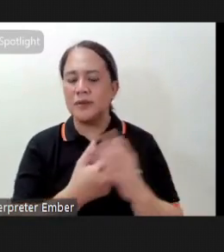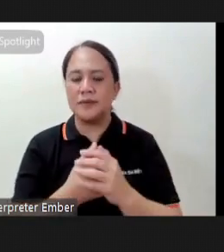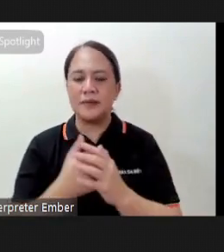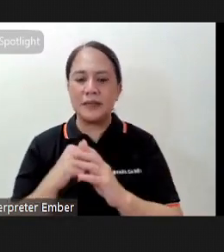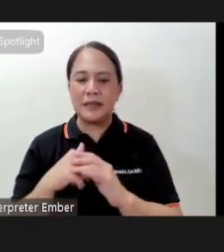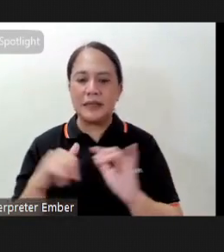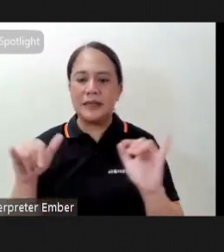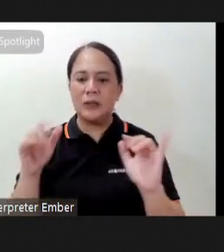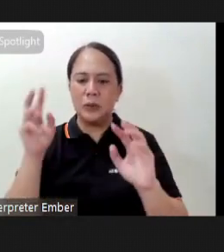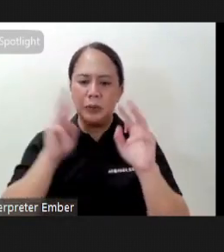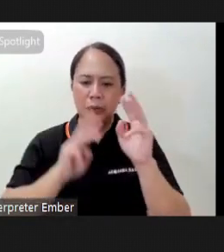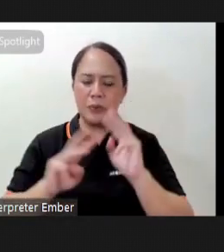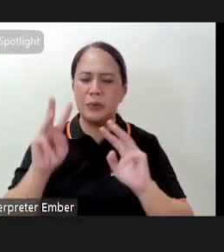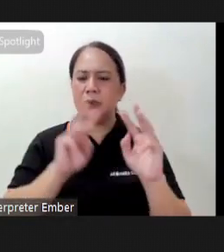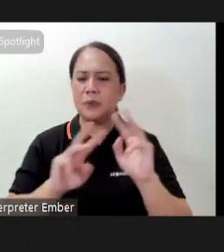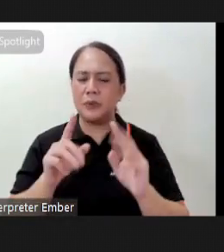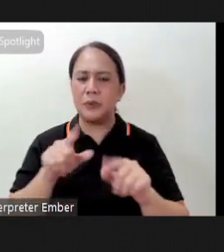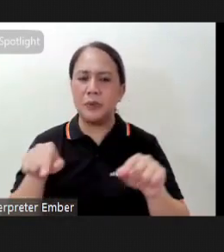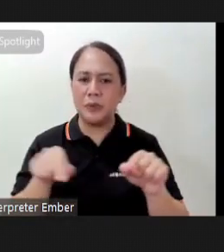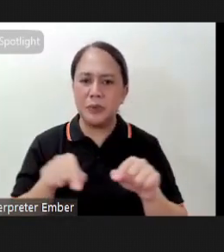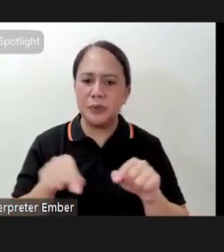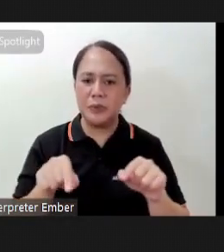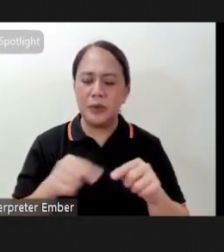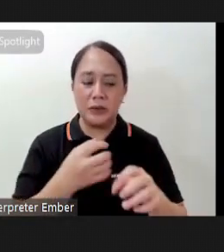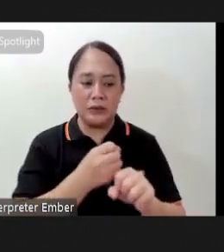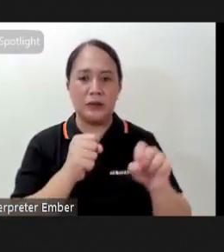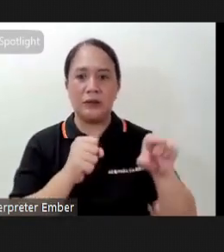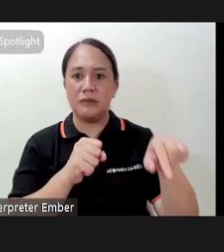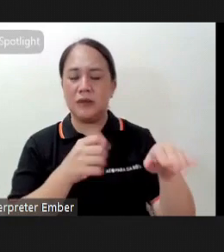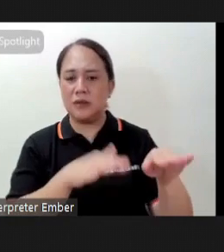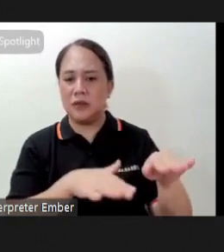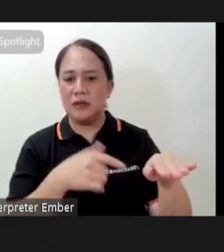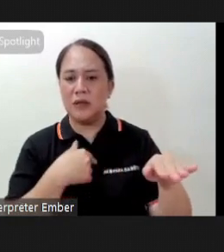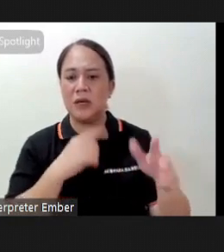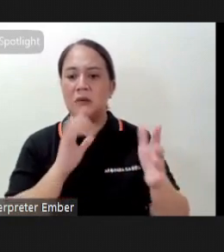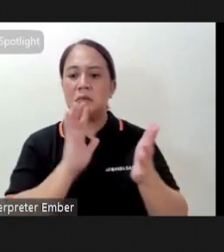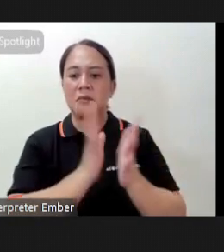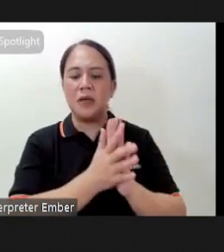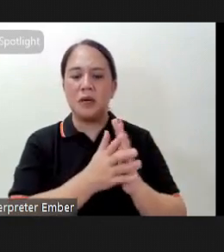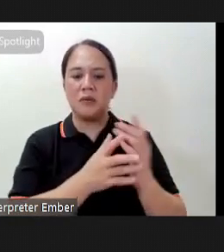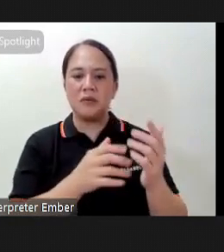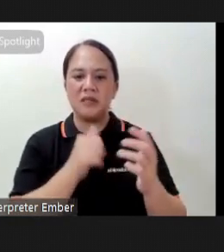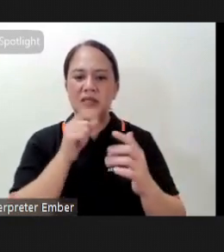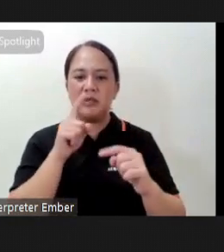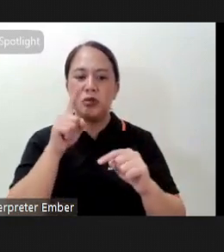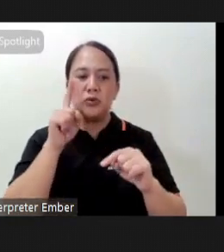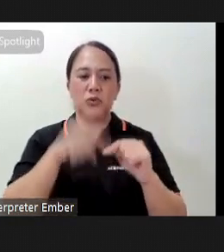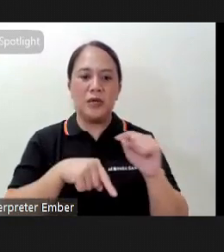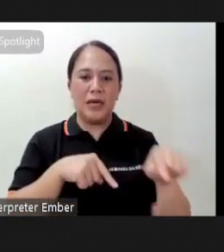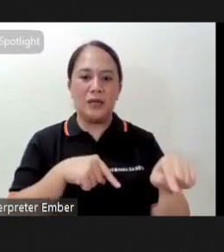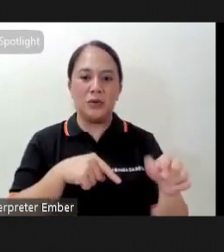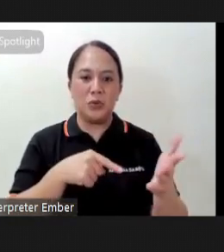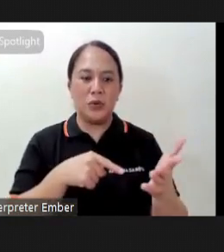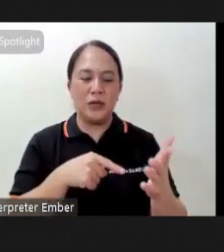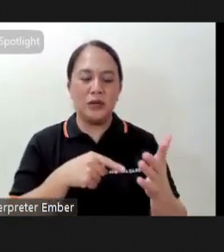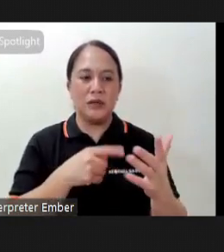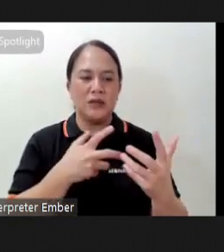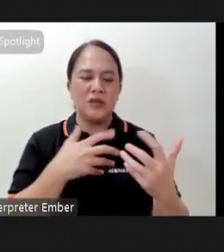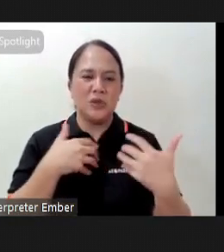worried and nervous when you go and rescue the child na parang you become ineffective because you get so tongue-tied